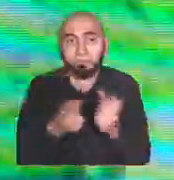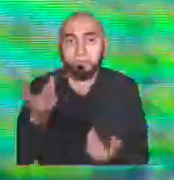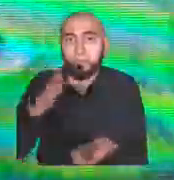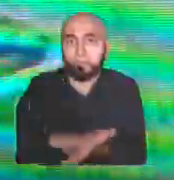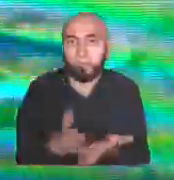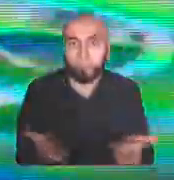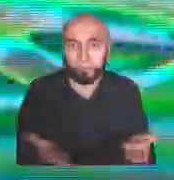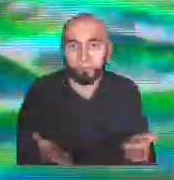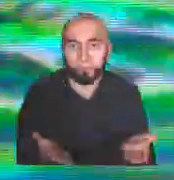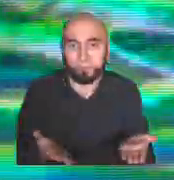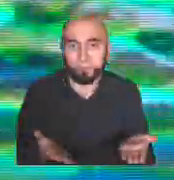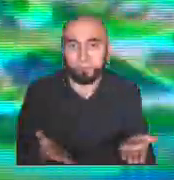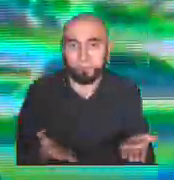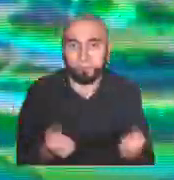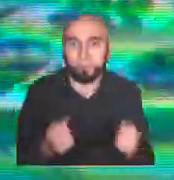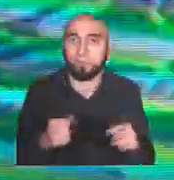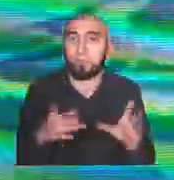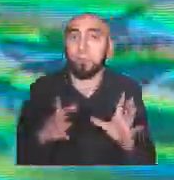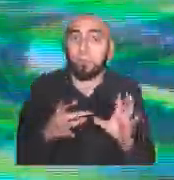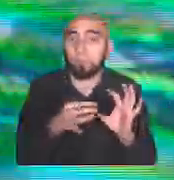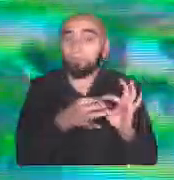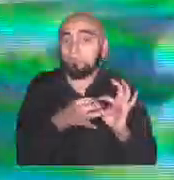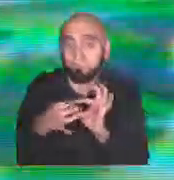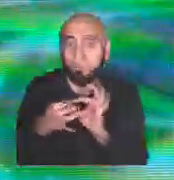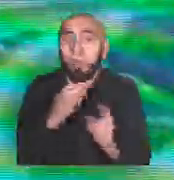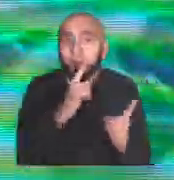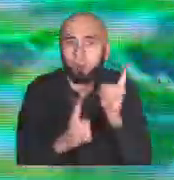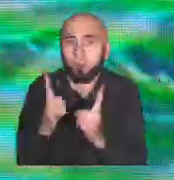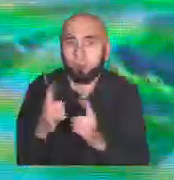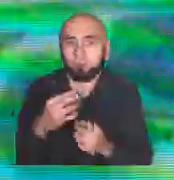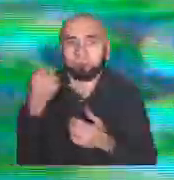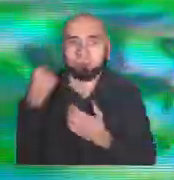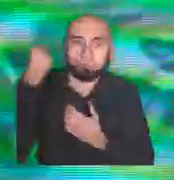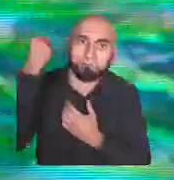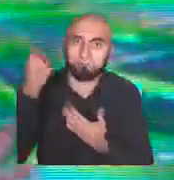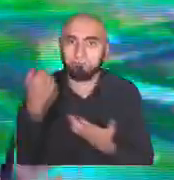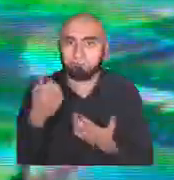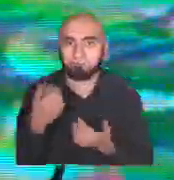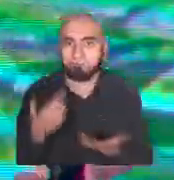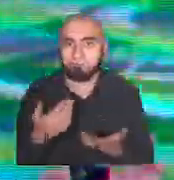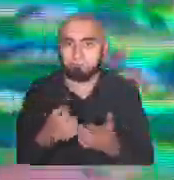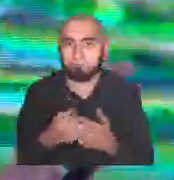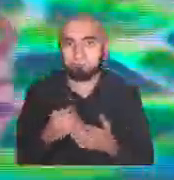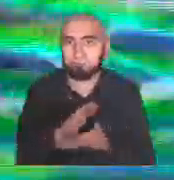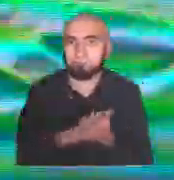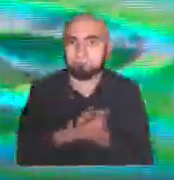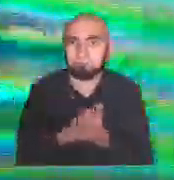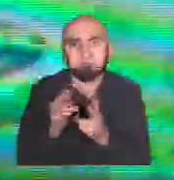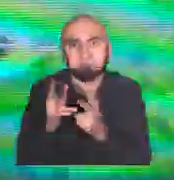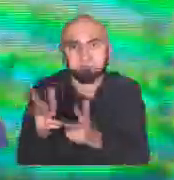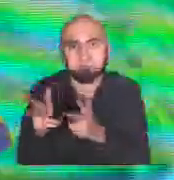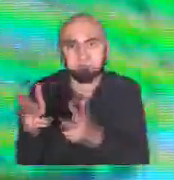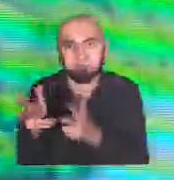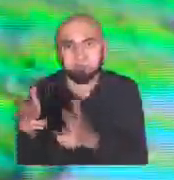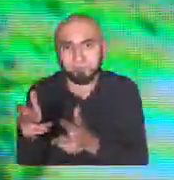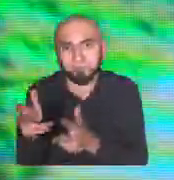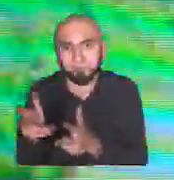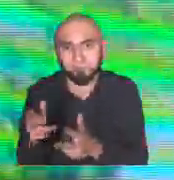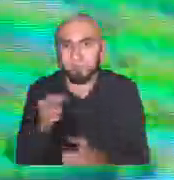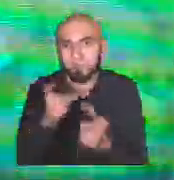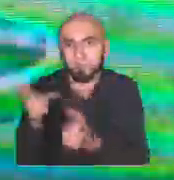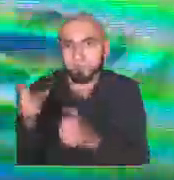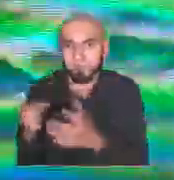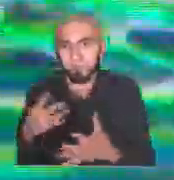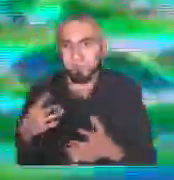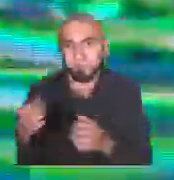to commit suicide if you poke at them long enough with a bad social network message. It can cause people to attack others. It can cause